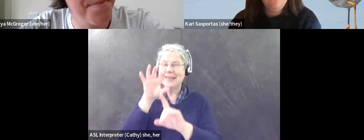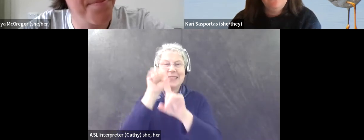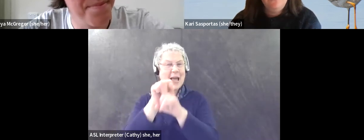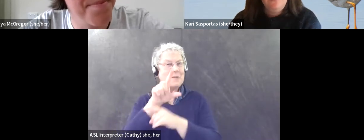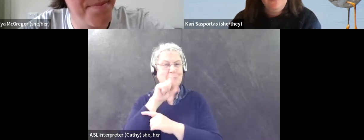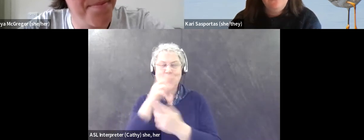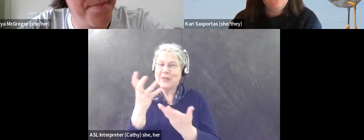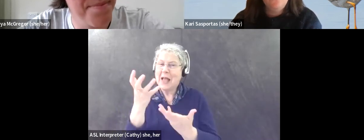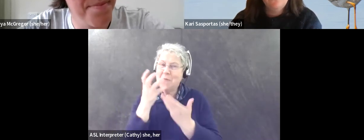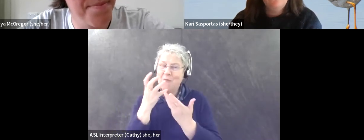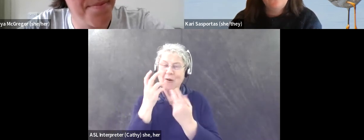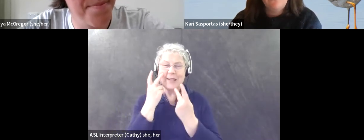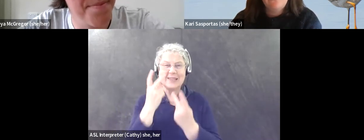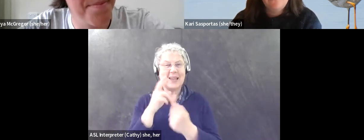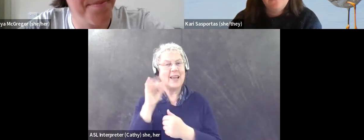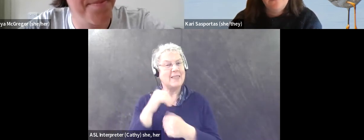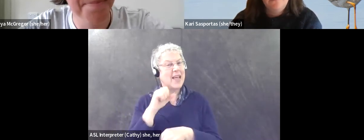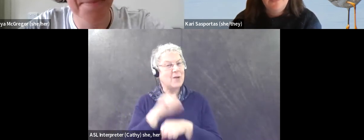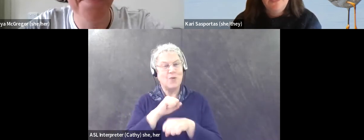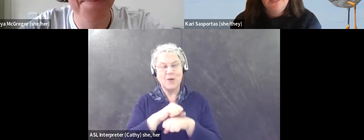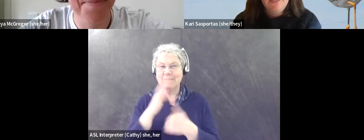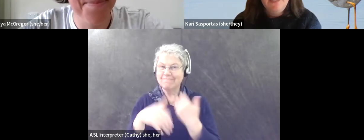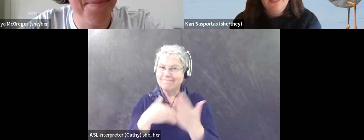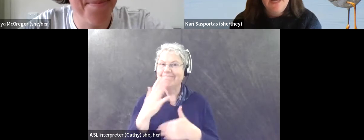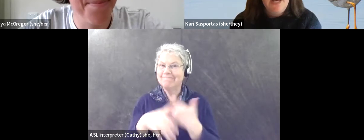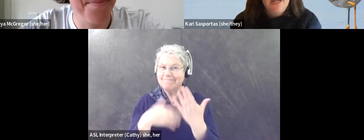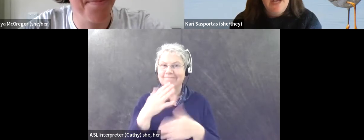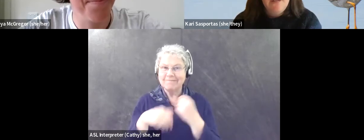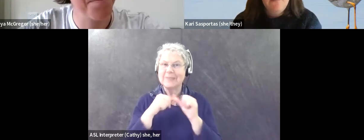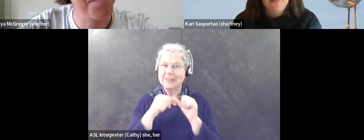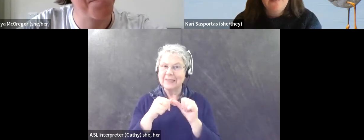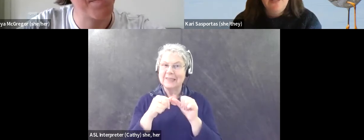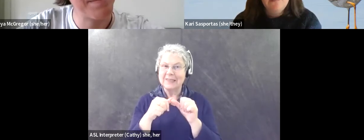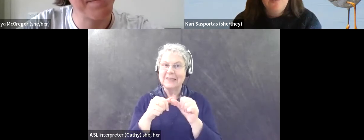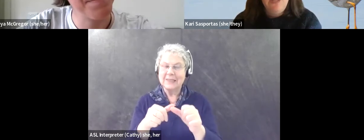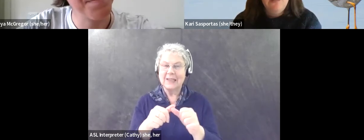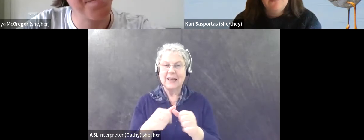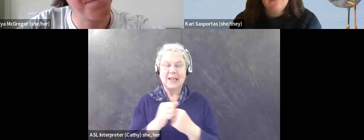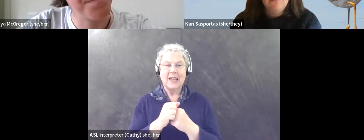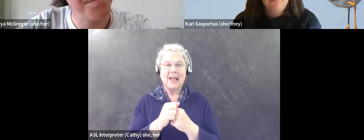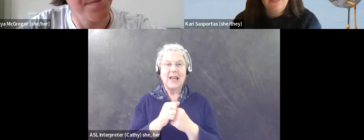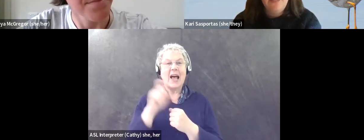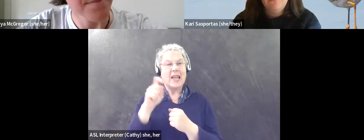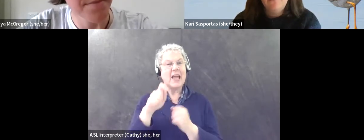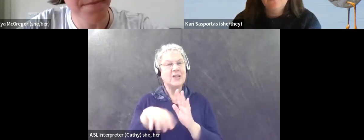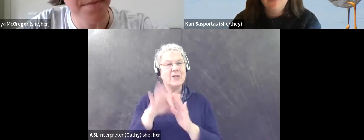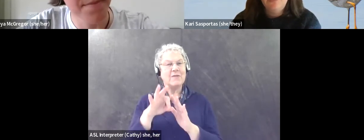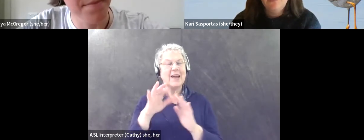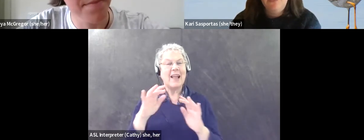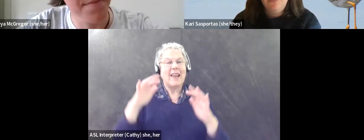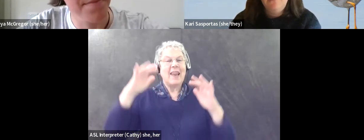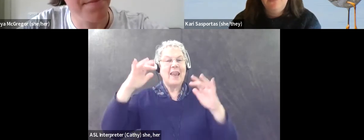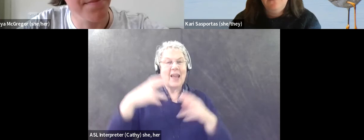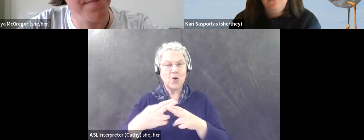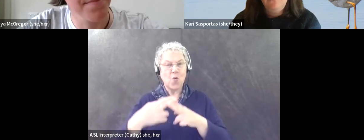in the field. And it's a work in progress. So yeah, I had to find the lightest weight gear that I could comfortably